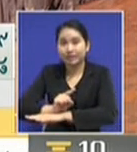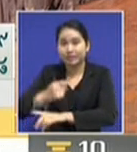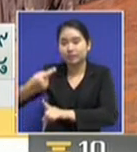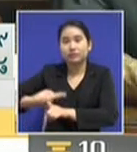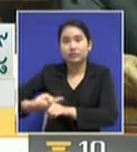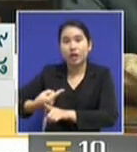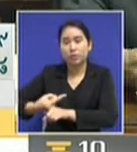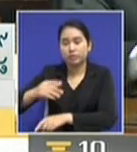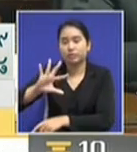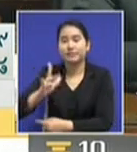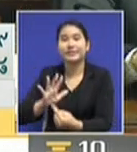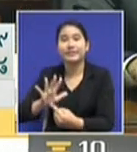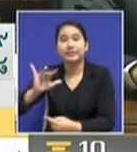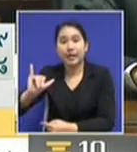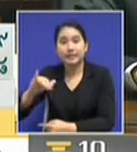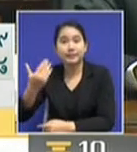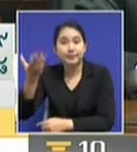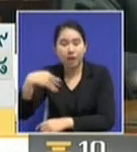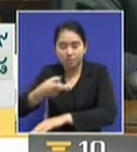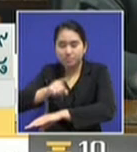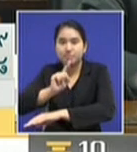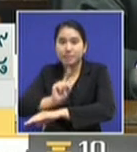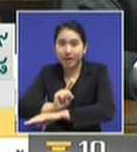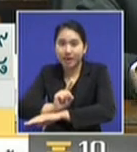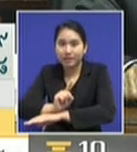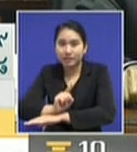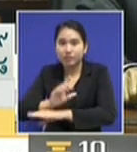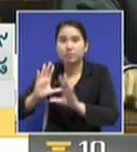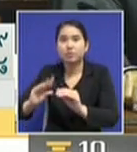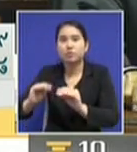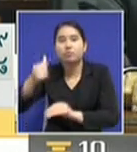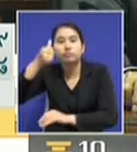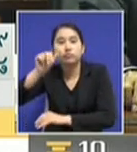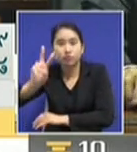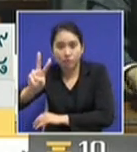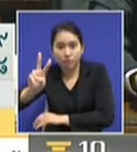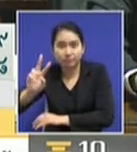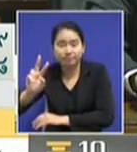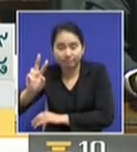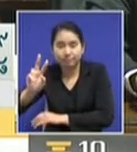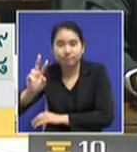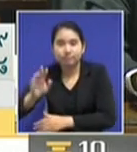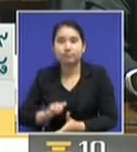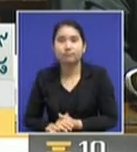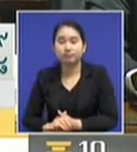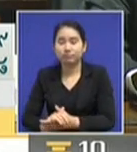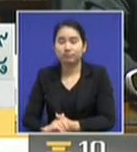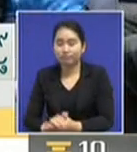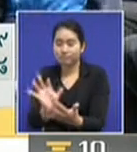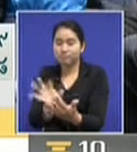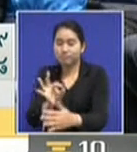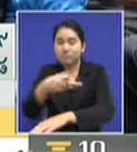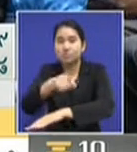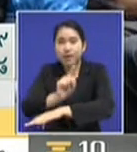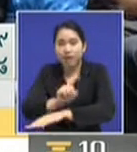occasions they were engaged in cultural arguments. And one of the moments erupted when Kun Seri